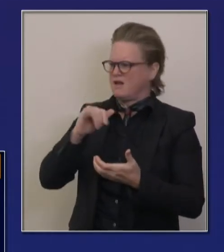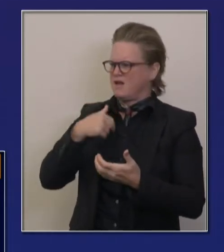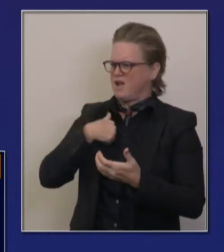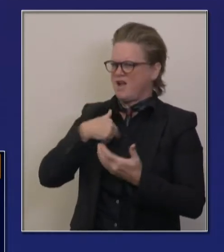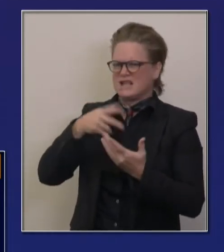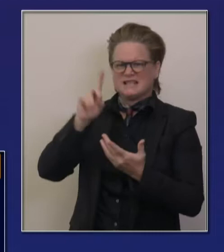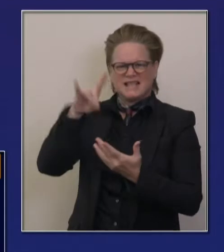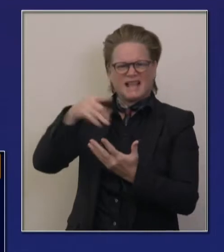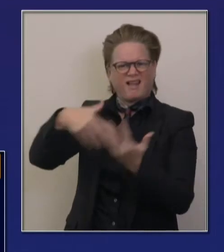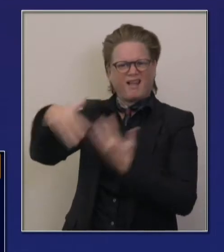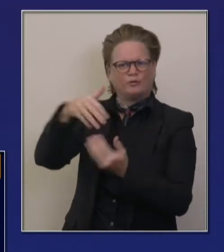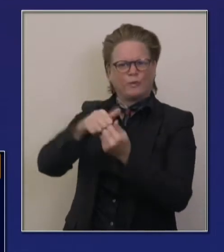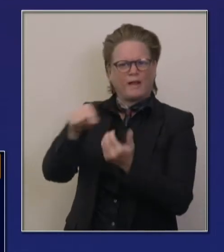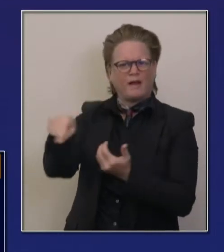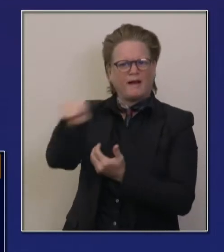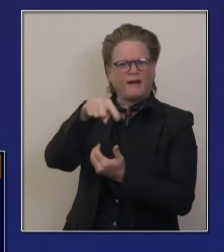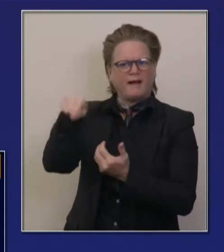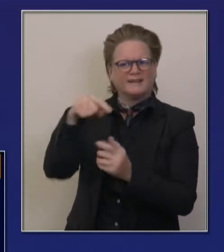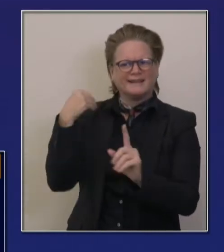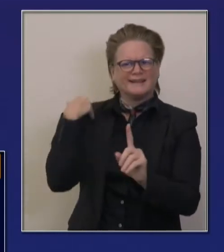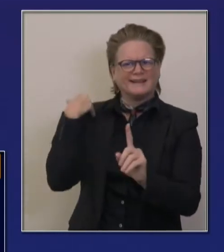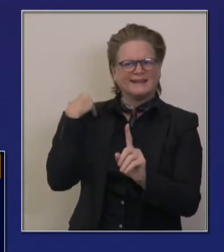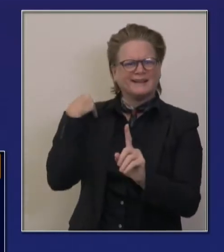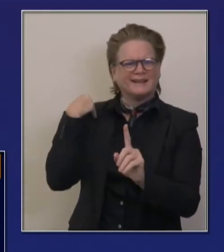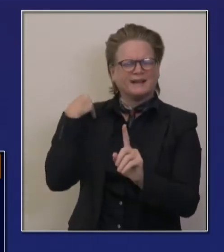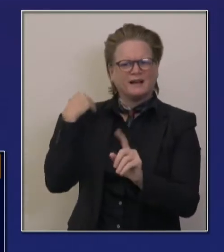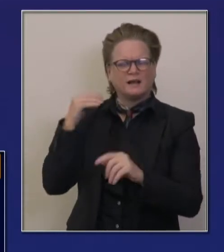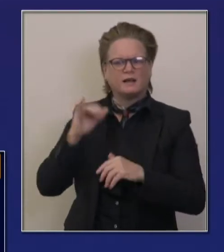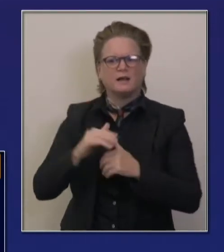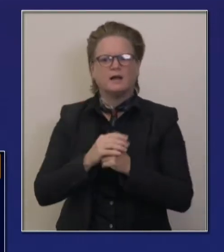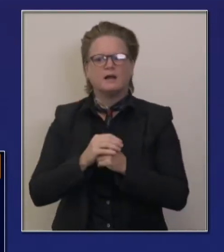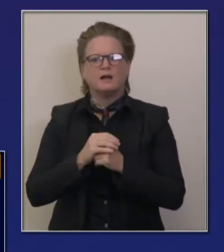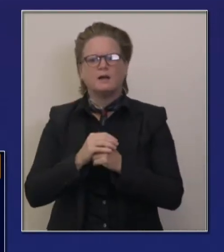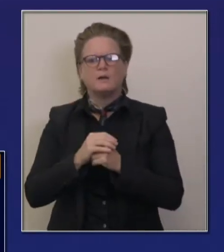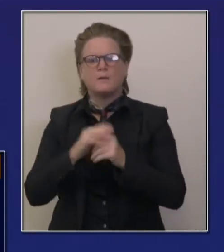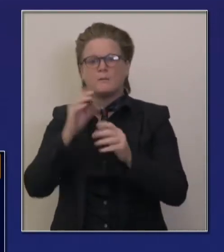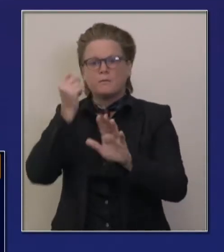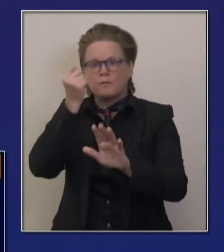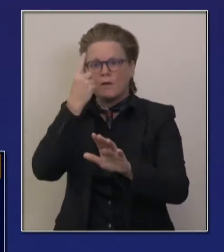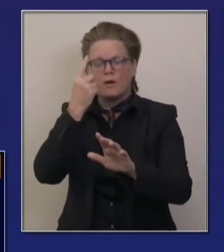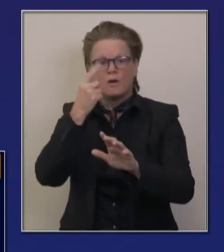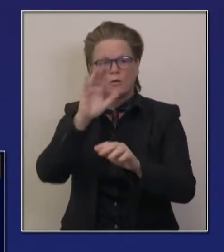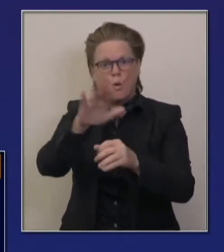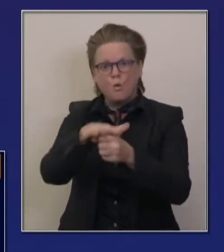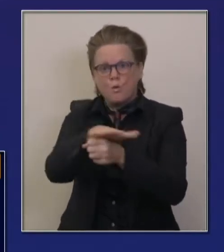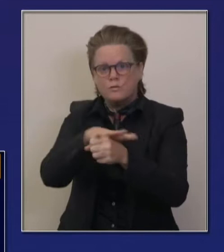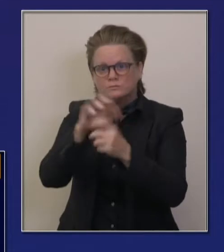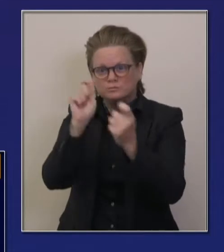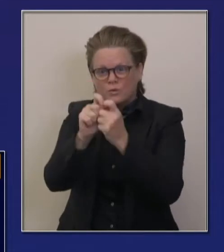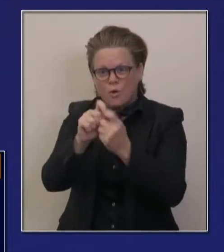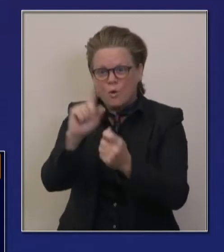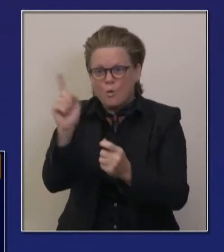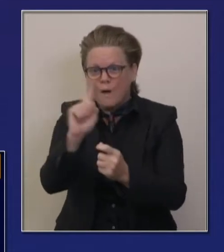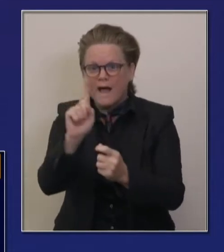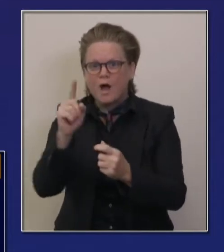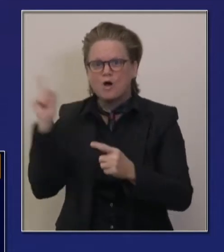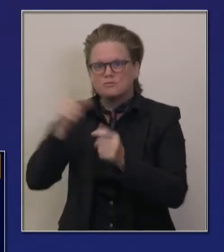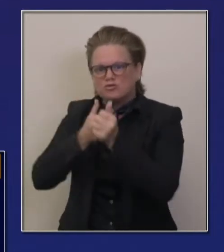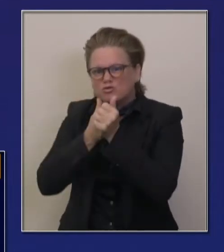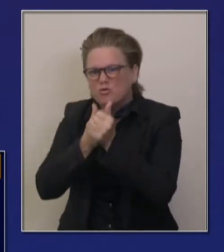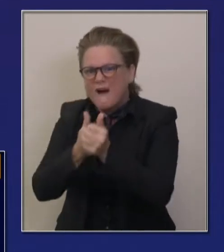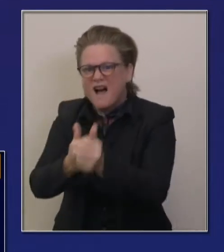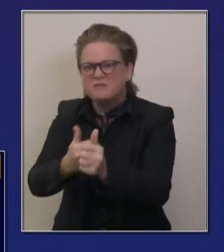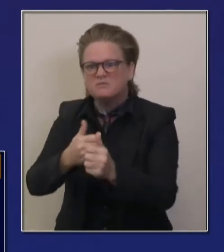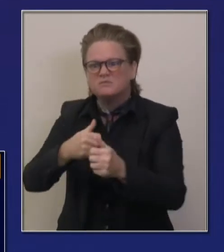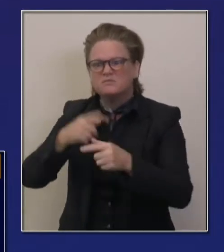and there is no tracking data, no location data that is shared as part parcel of California